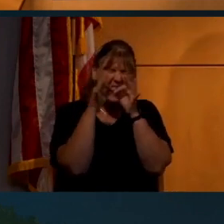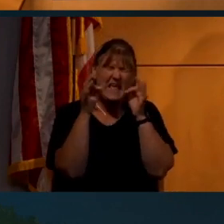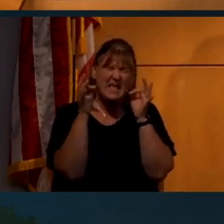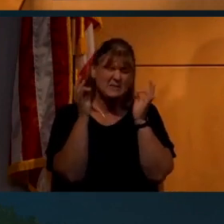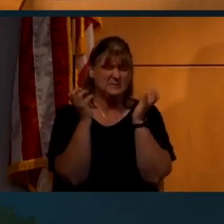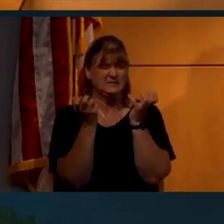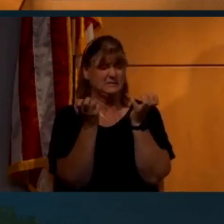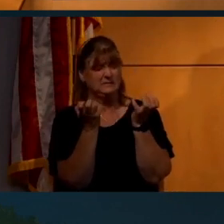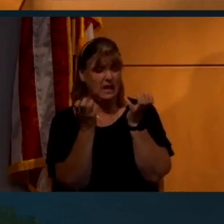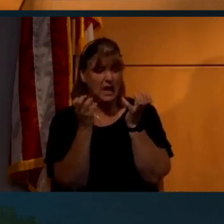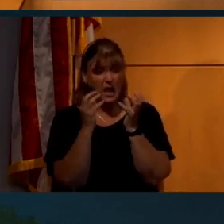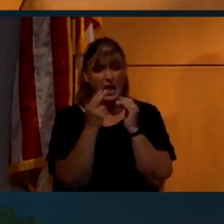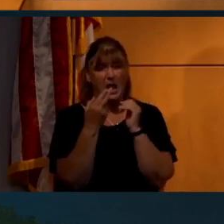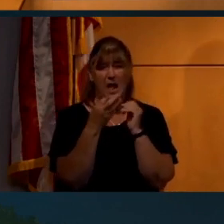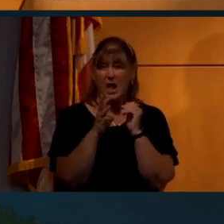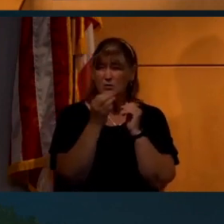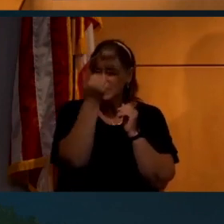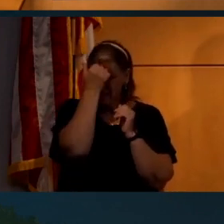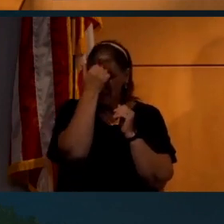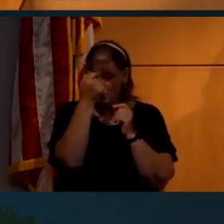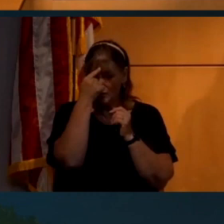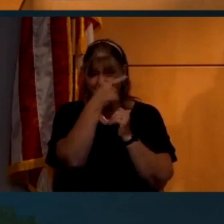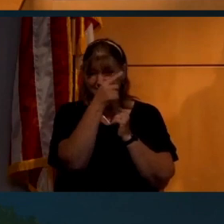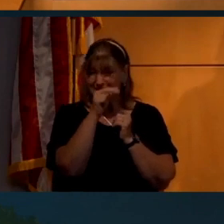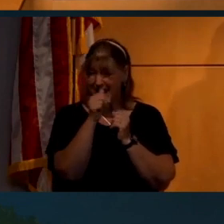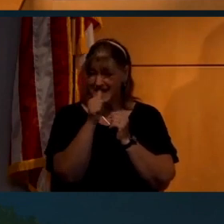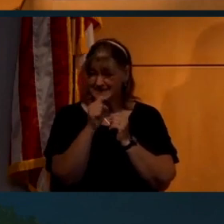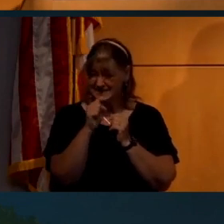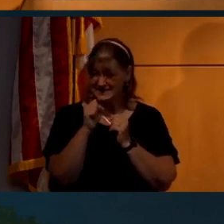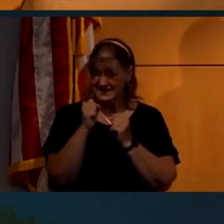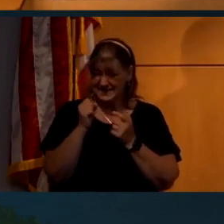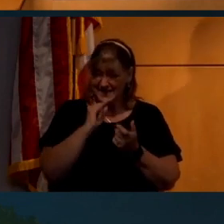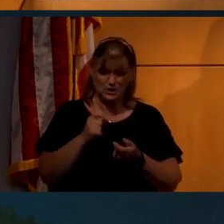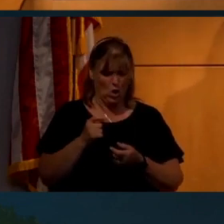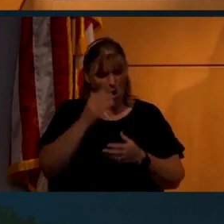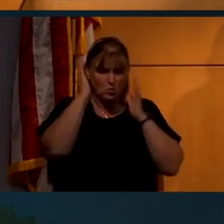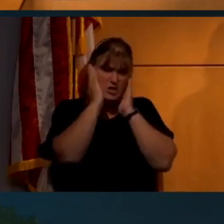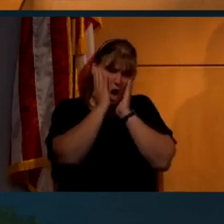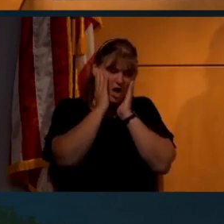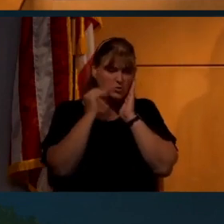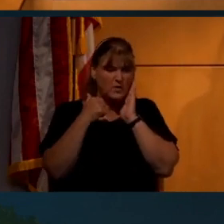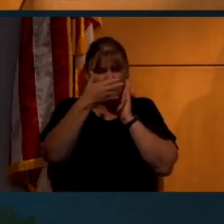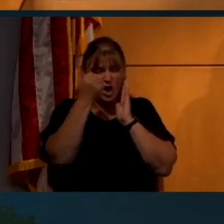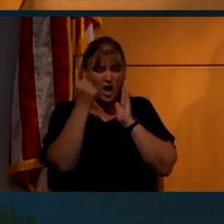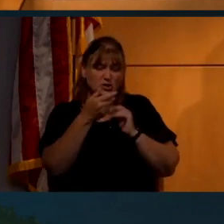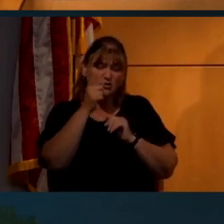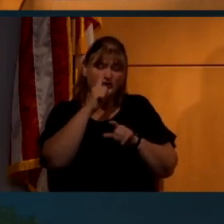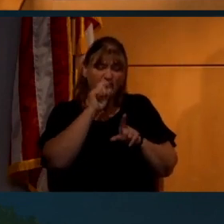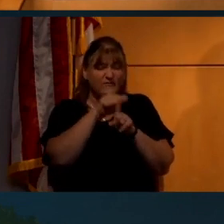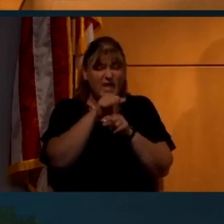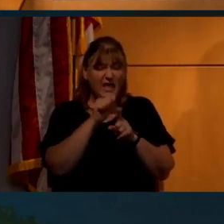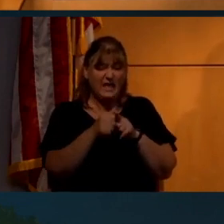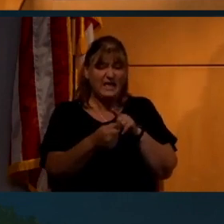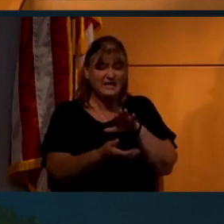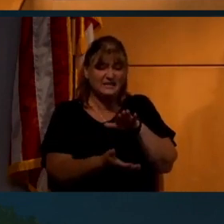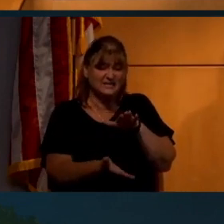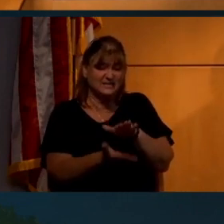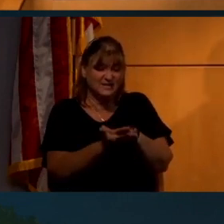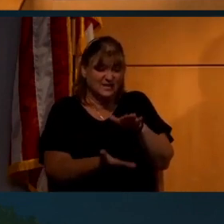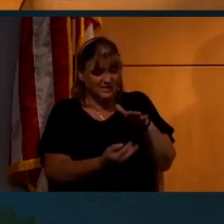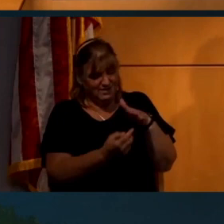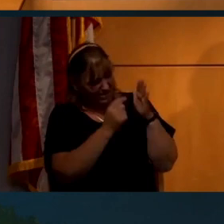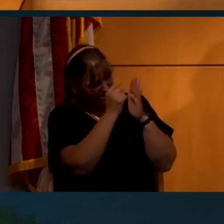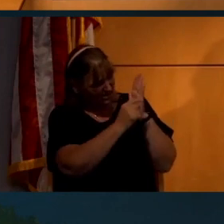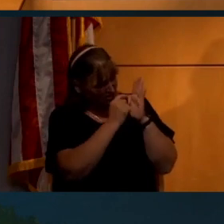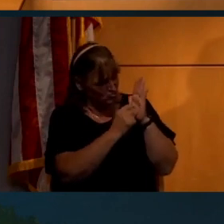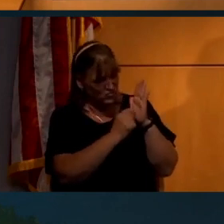you know, how dumb do you think NASA is? You know, it's like, oh gosh, we forgot to fake his boot treads and things